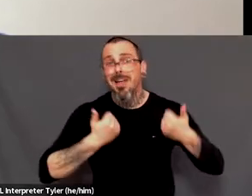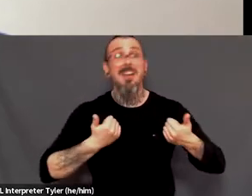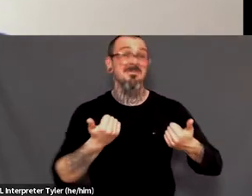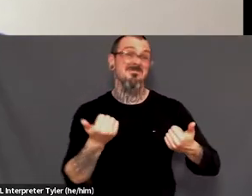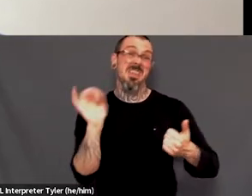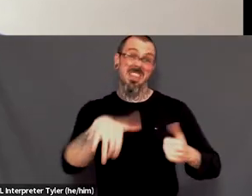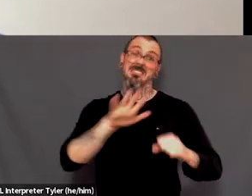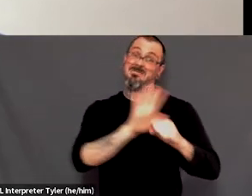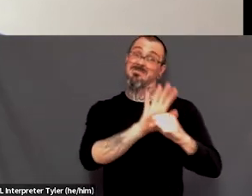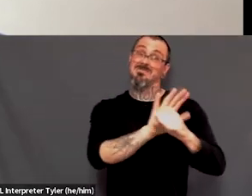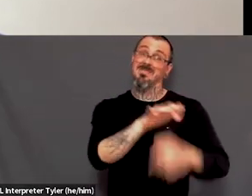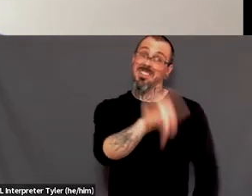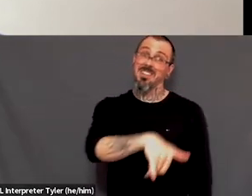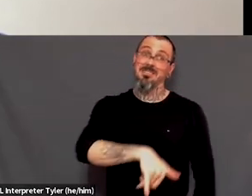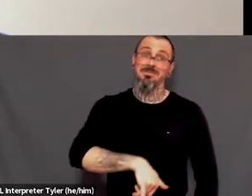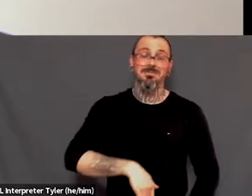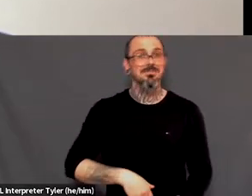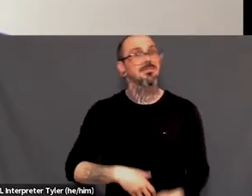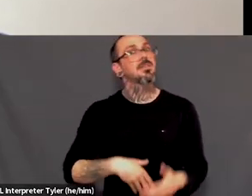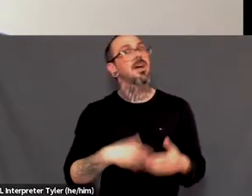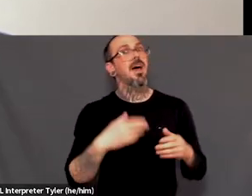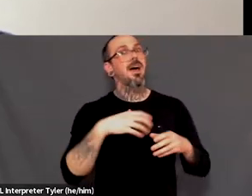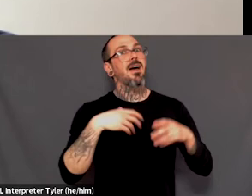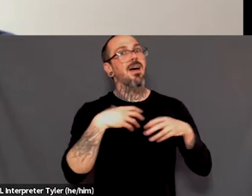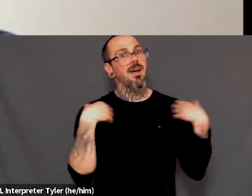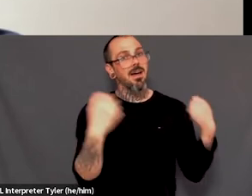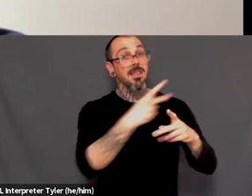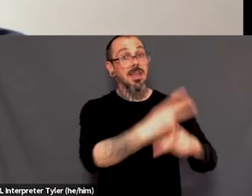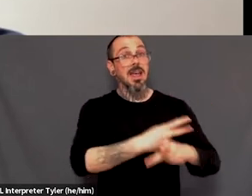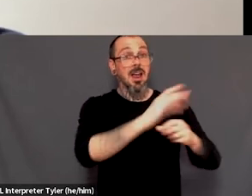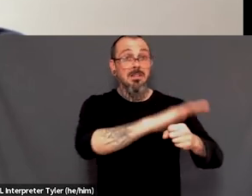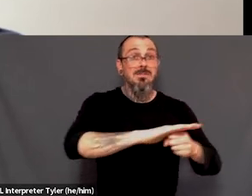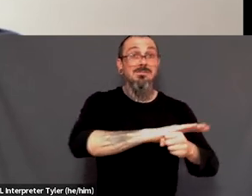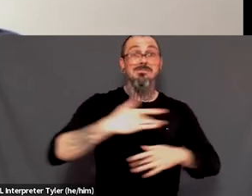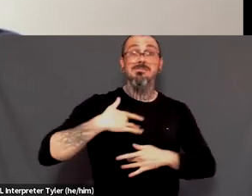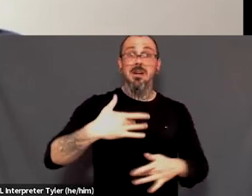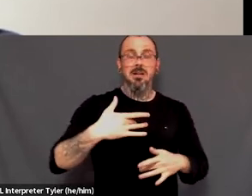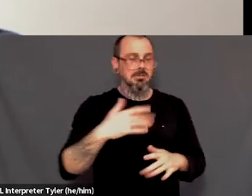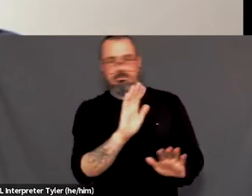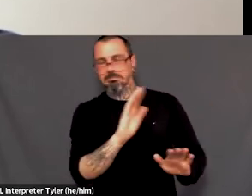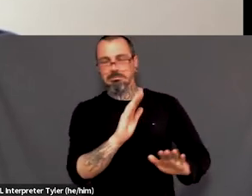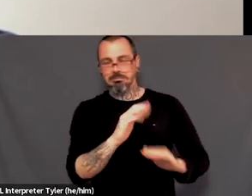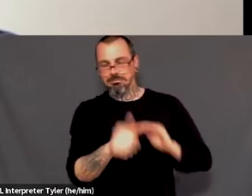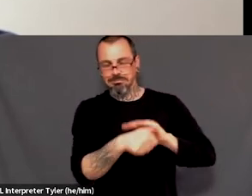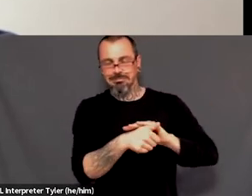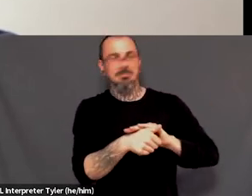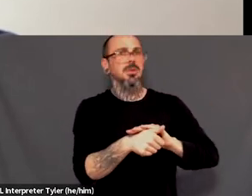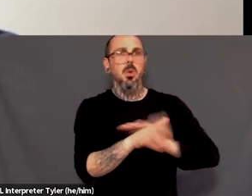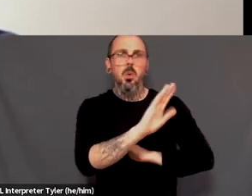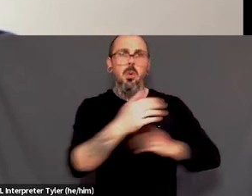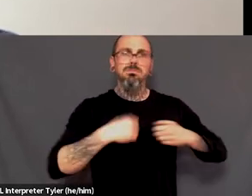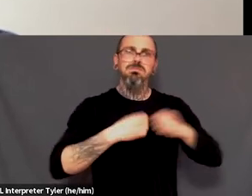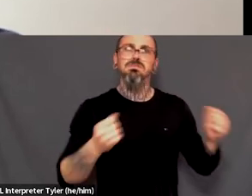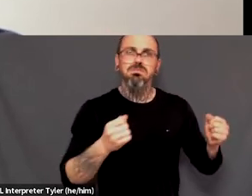out ourselves in healthcare settings, um, as much as it's not fun at all. Um, you know, I think is,